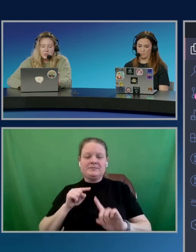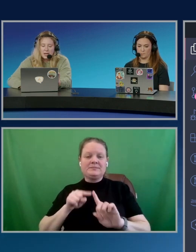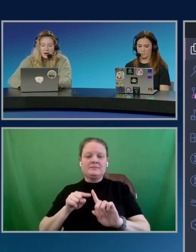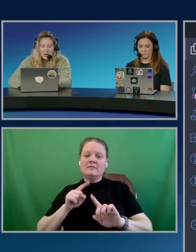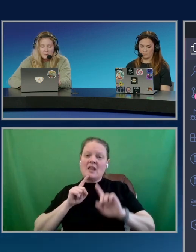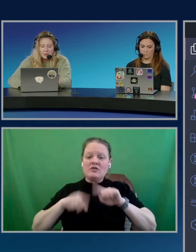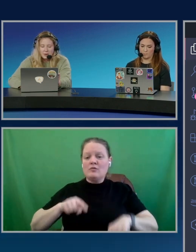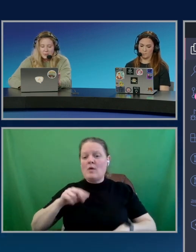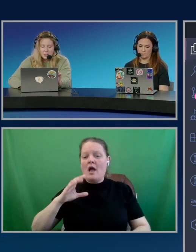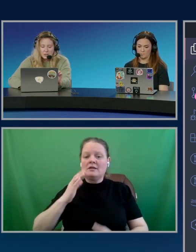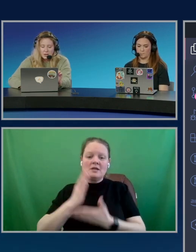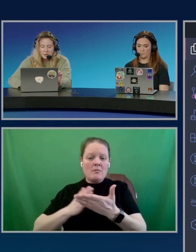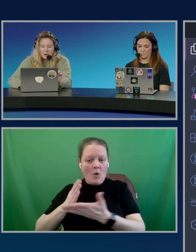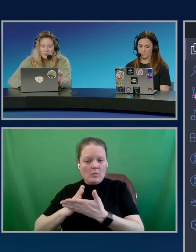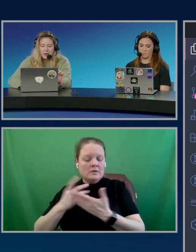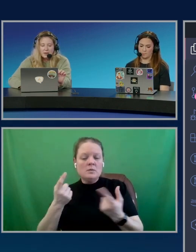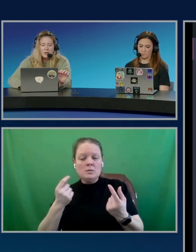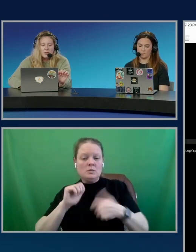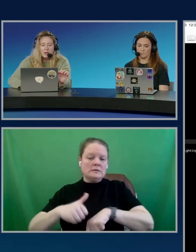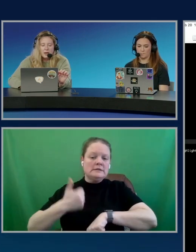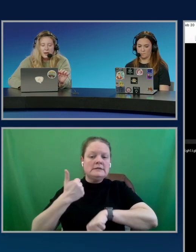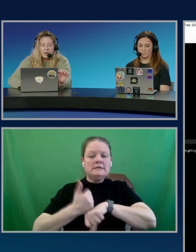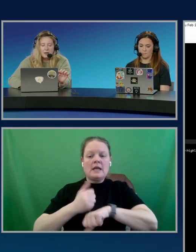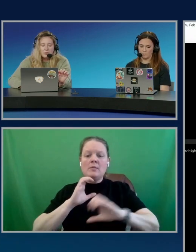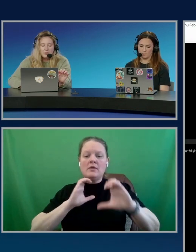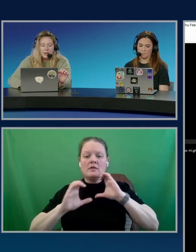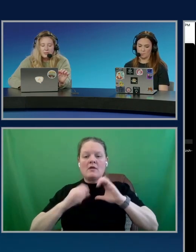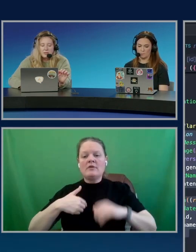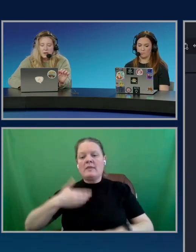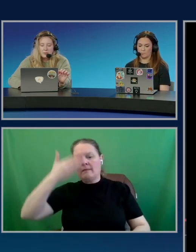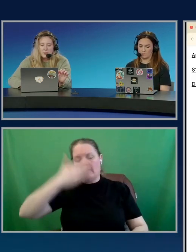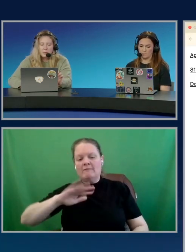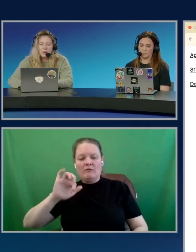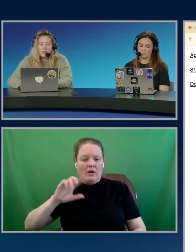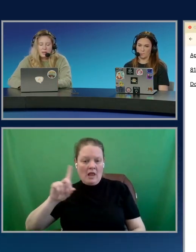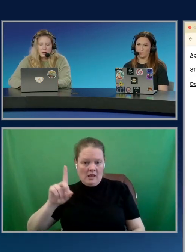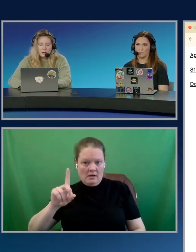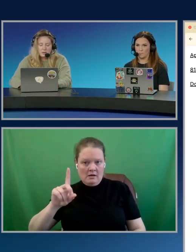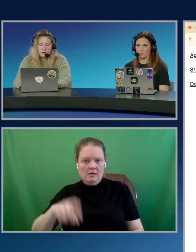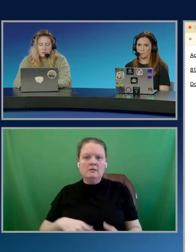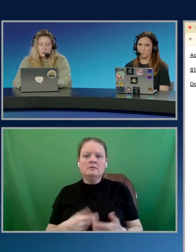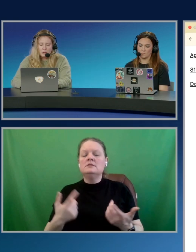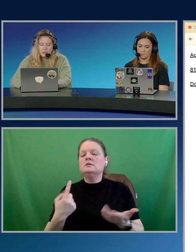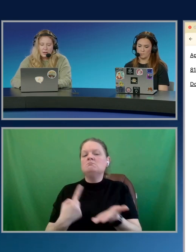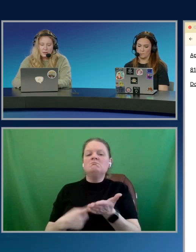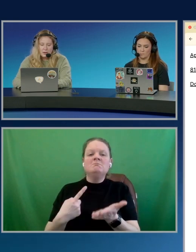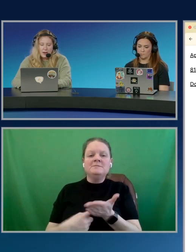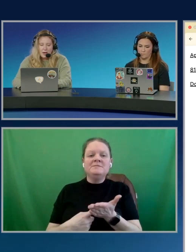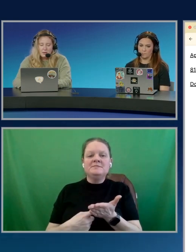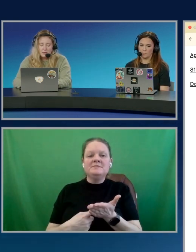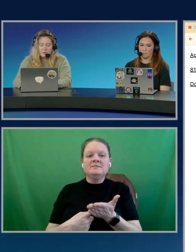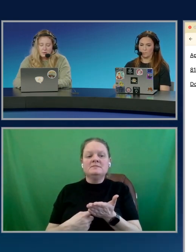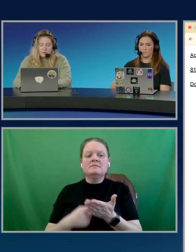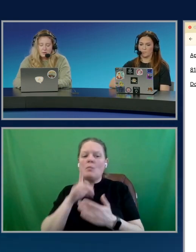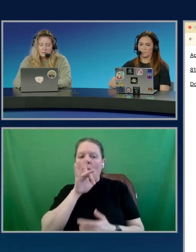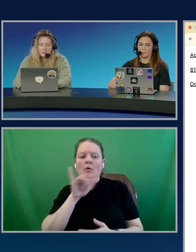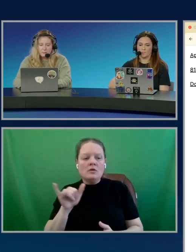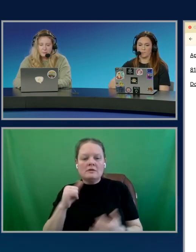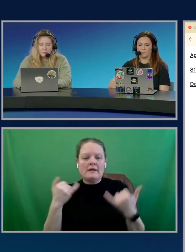going to set up the conversation on my front end. And let's talk about what it looks like now.